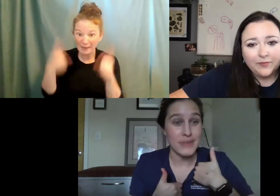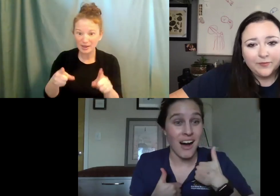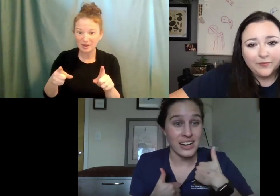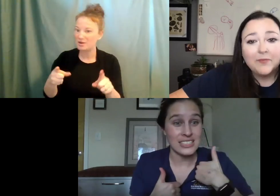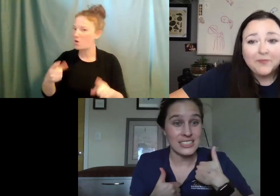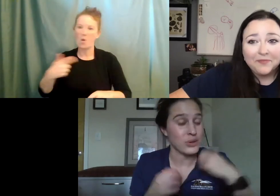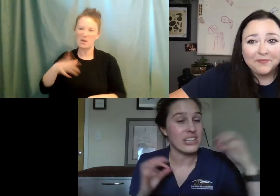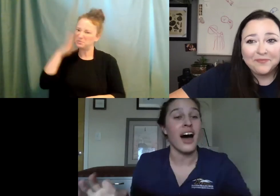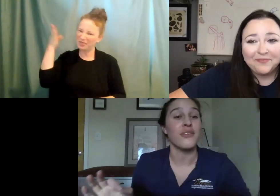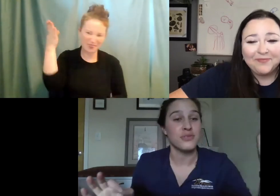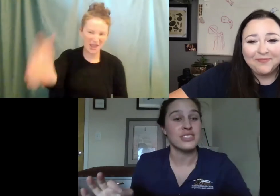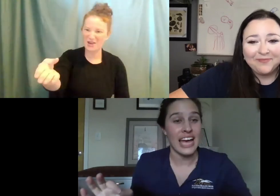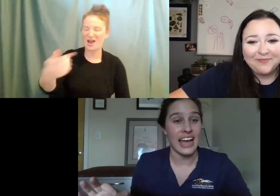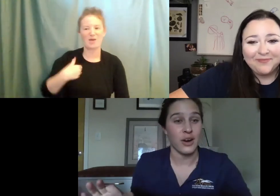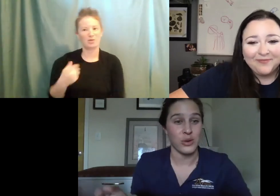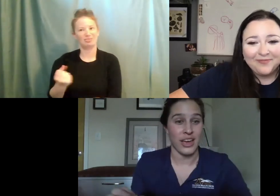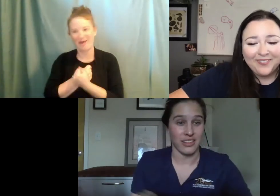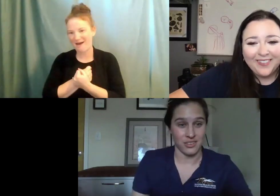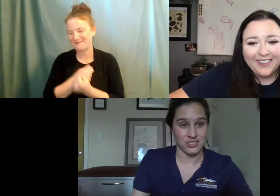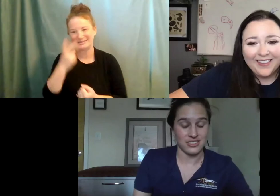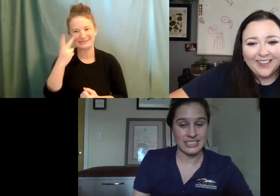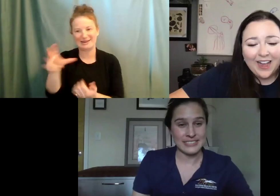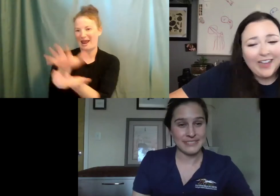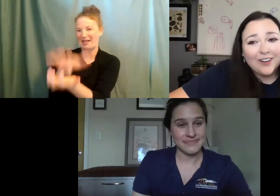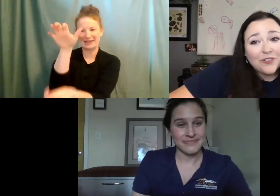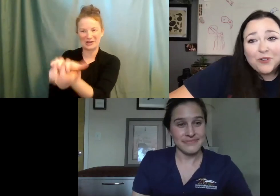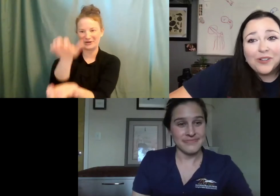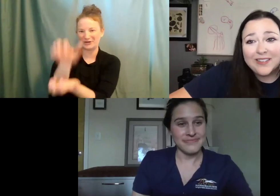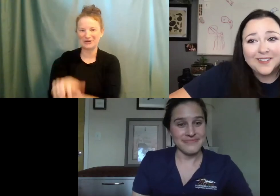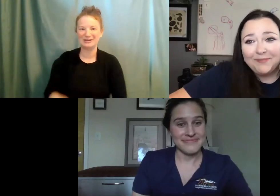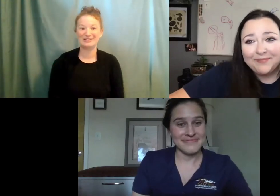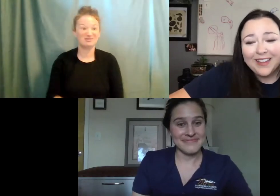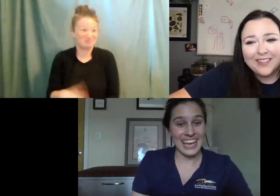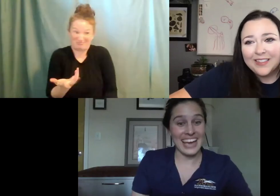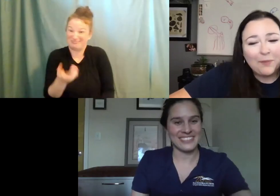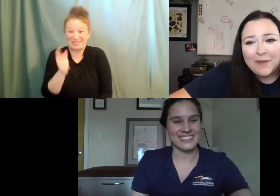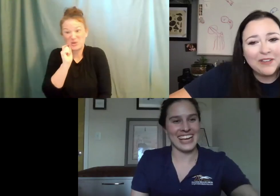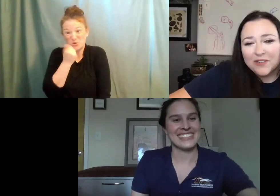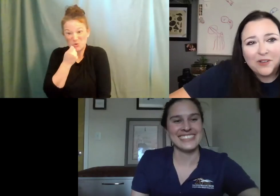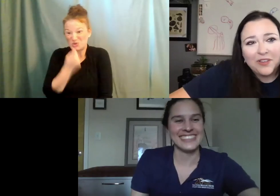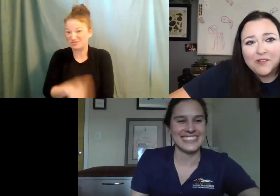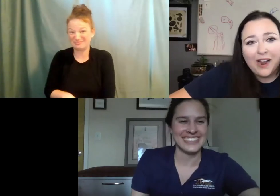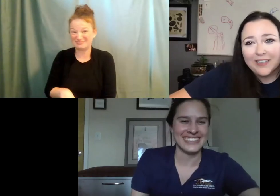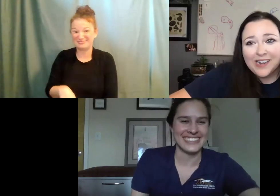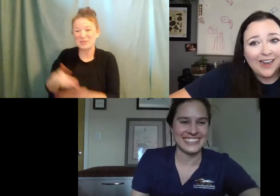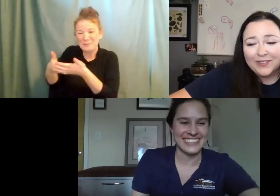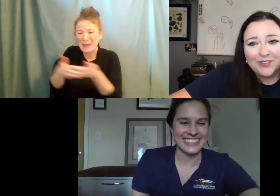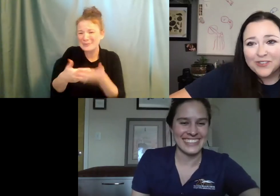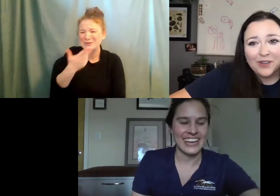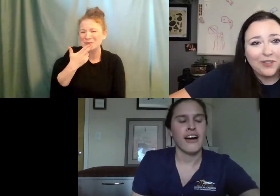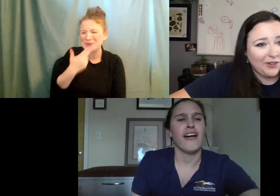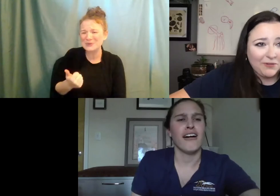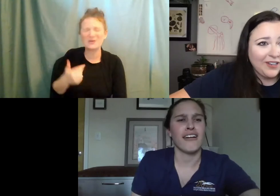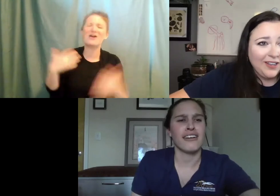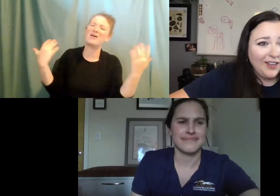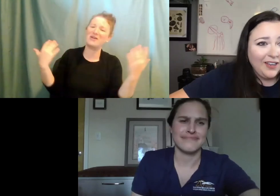on, I would be on it. I would love to hang out with alligators. Alligators are the coolest. The babies are so cute. I could die. They're